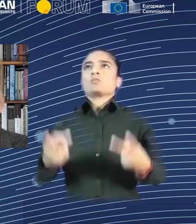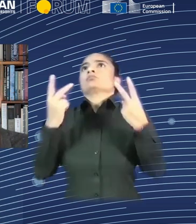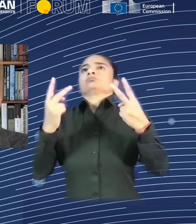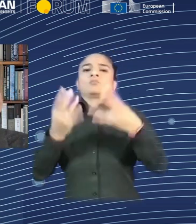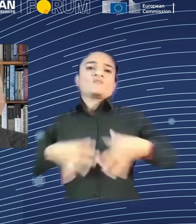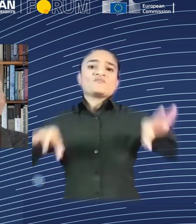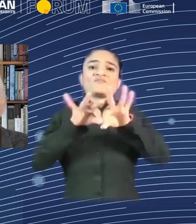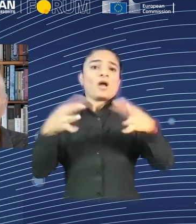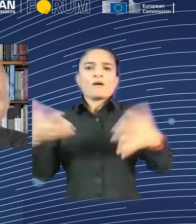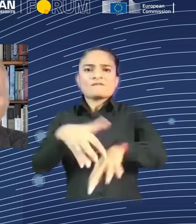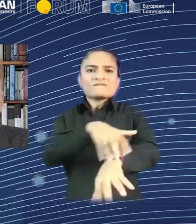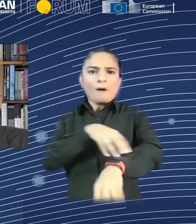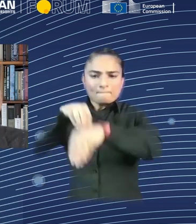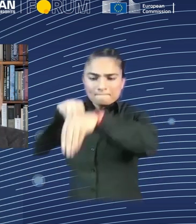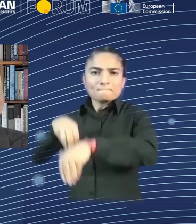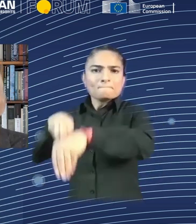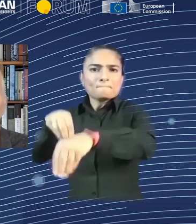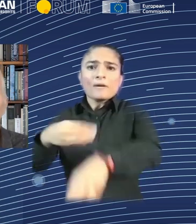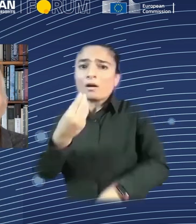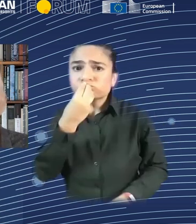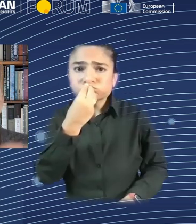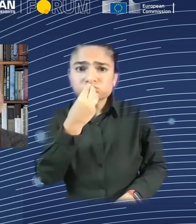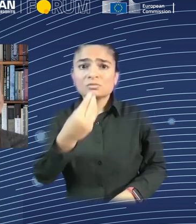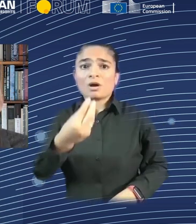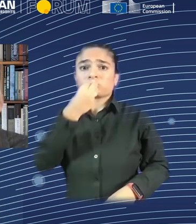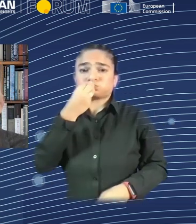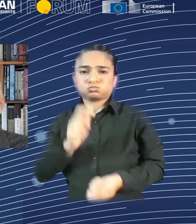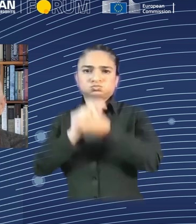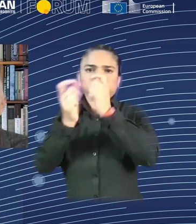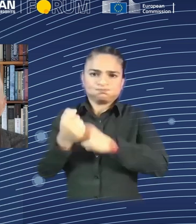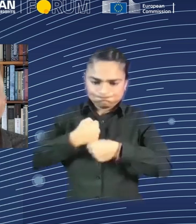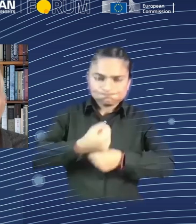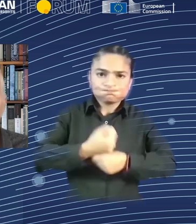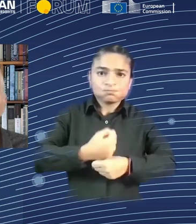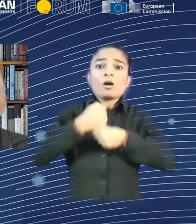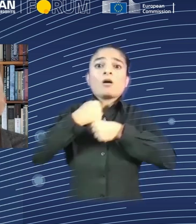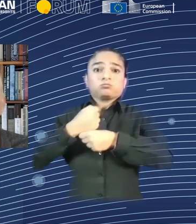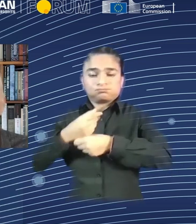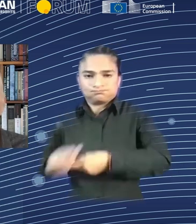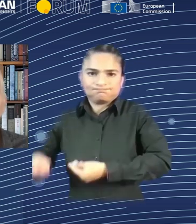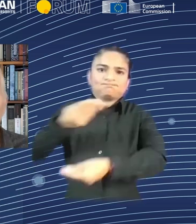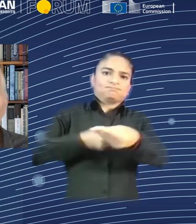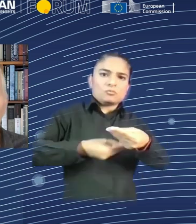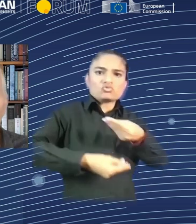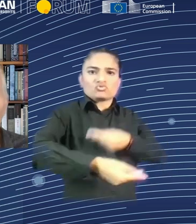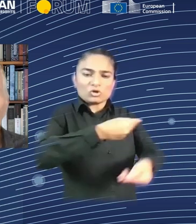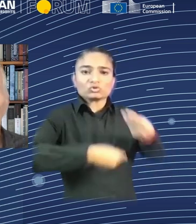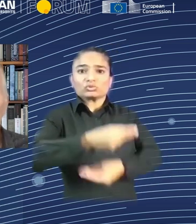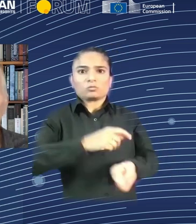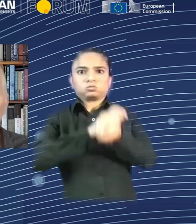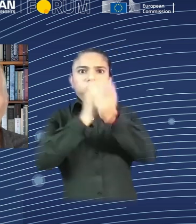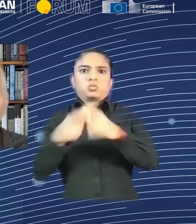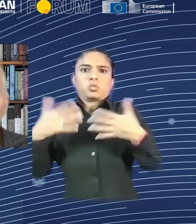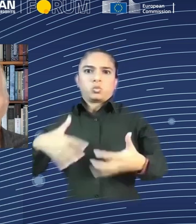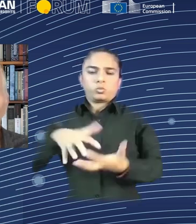But trade, that's just moving it around. then trade becomes valuable. And we're up to the present. know, Adam Smith thought that entertainment